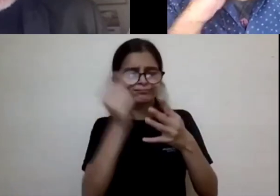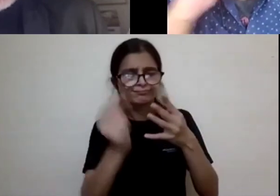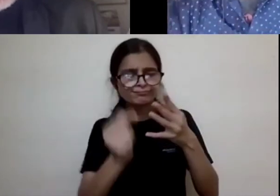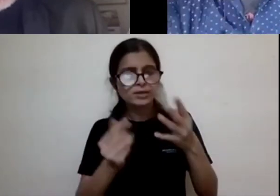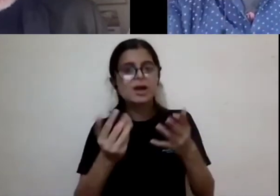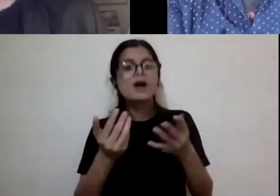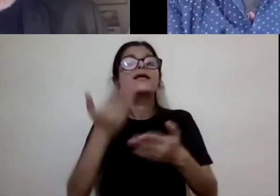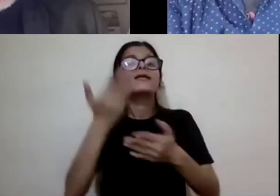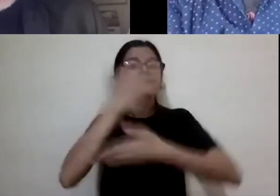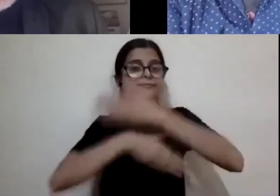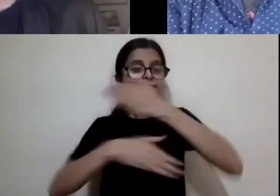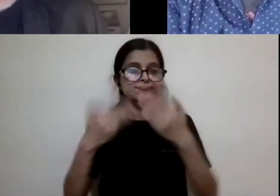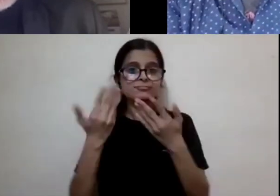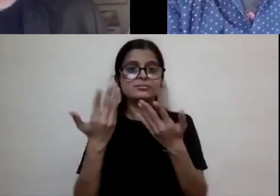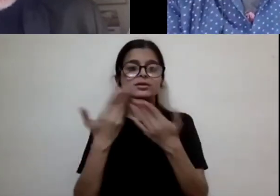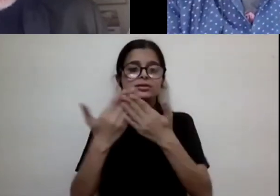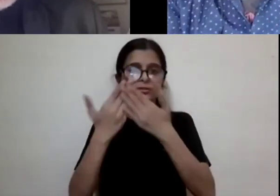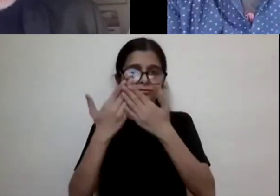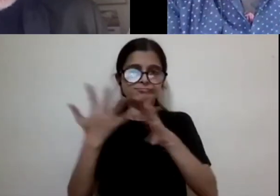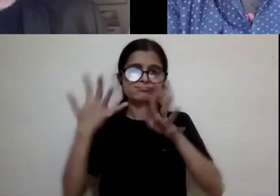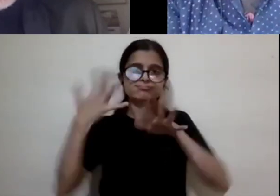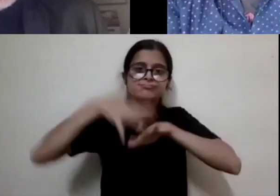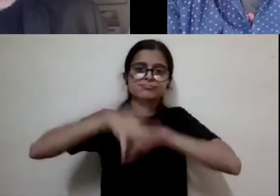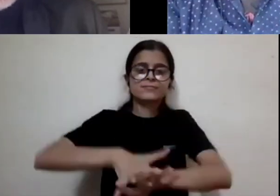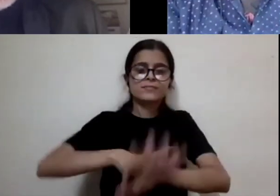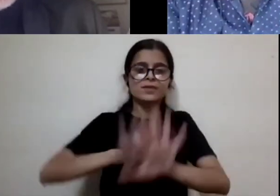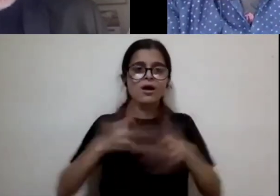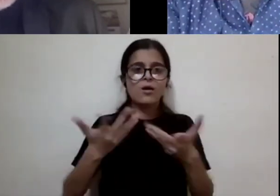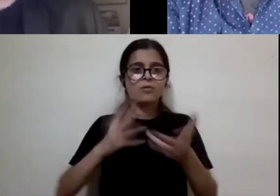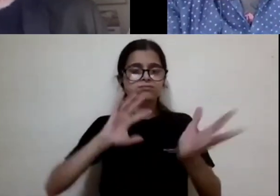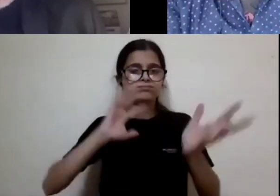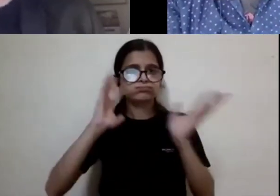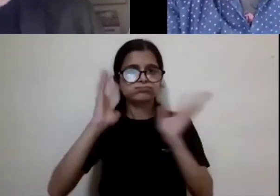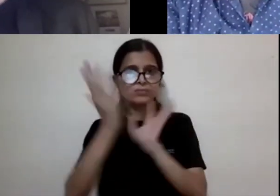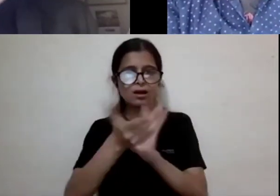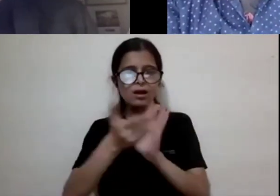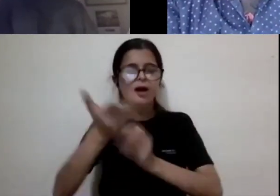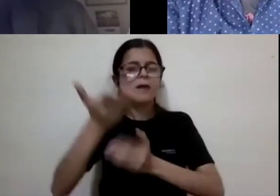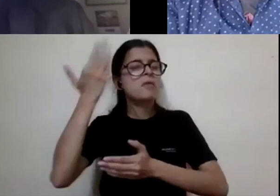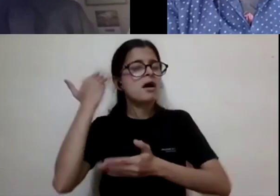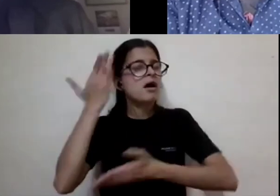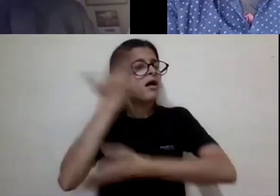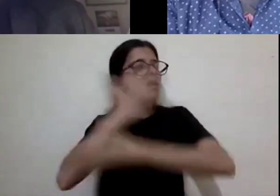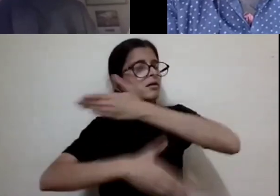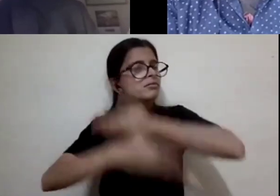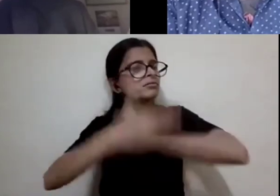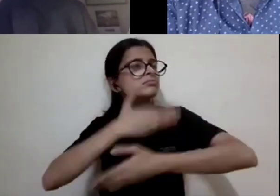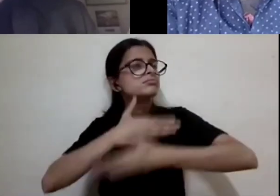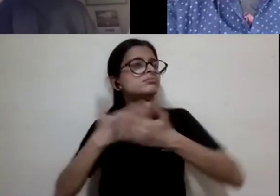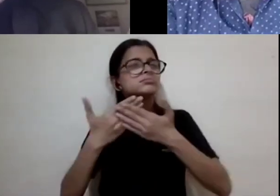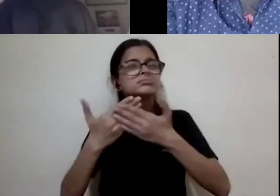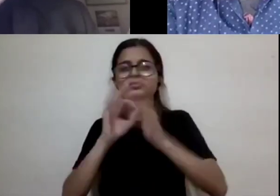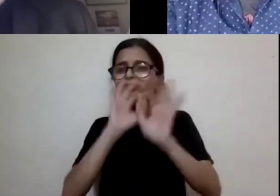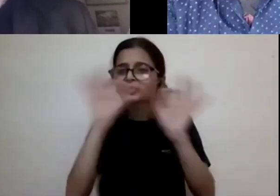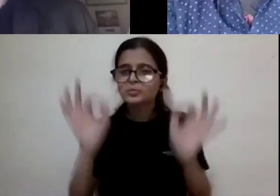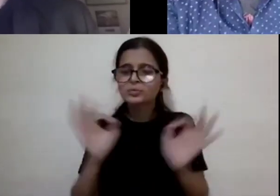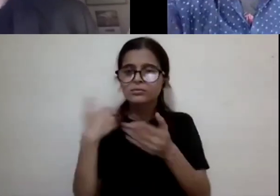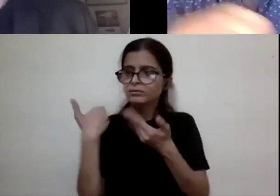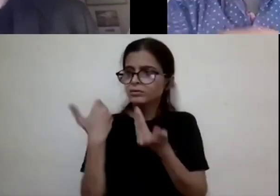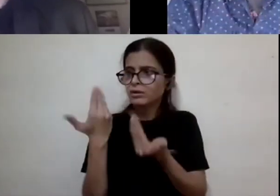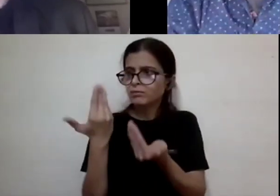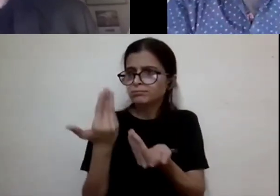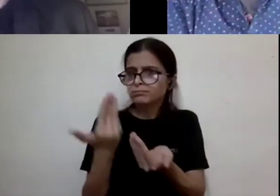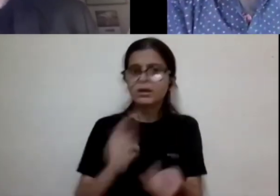from a world where there was no disability studies and how it evolved over the years to